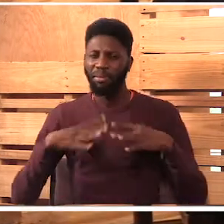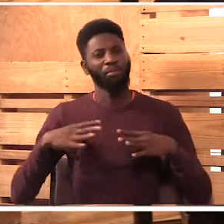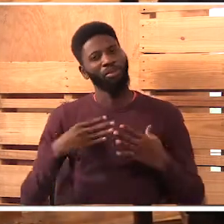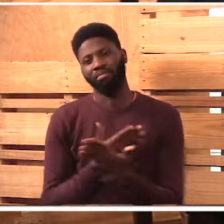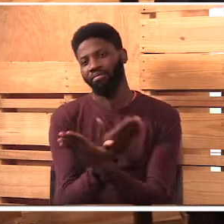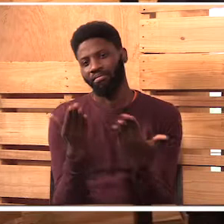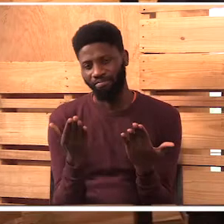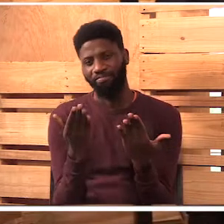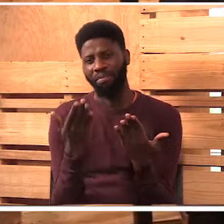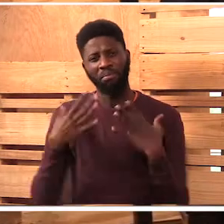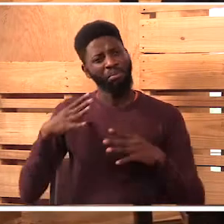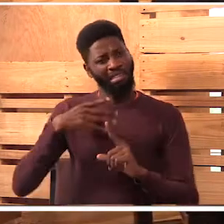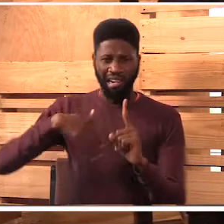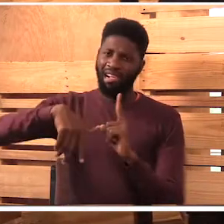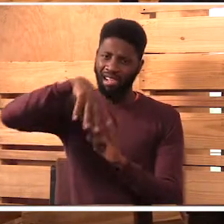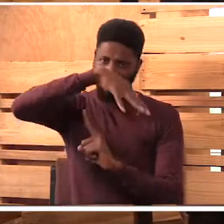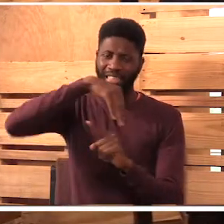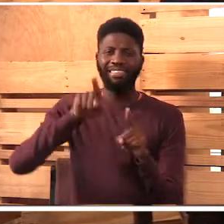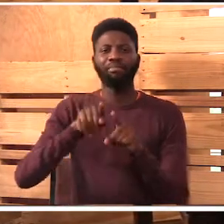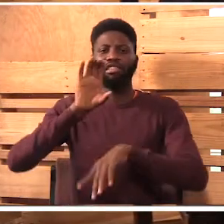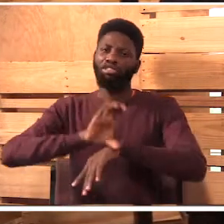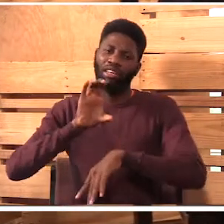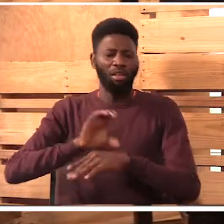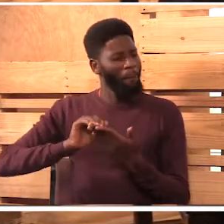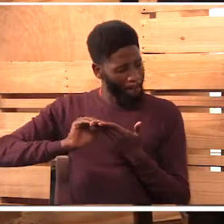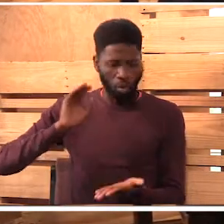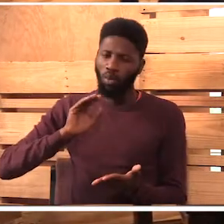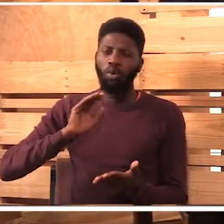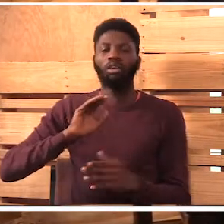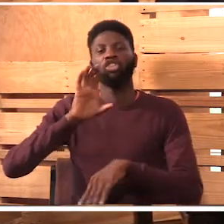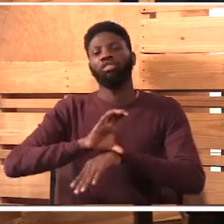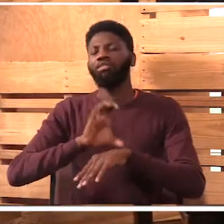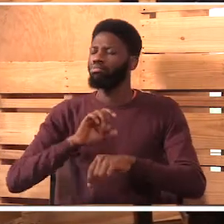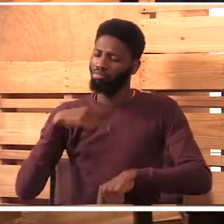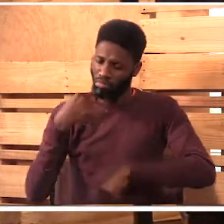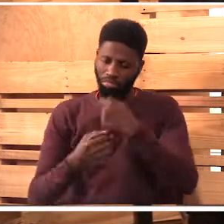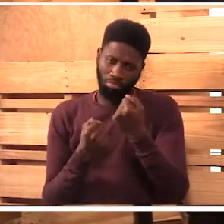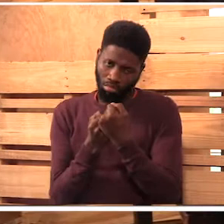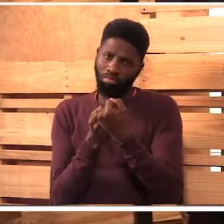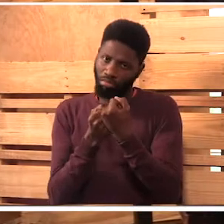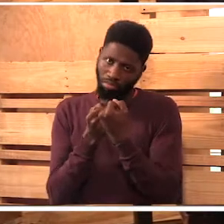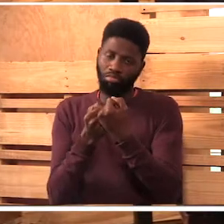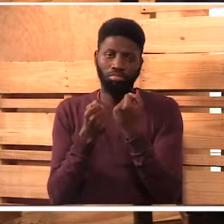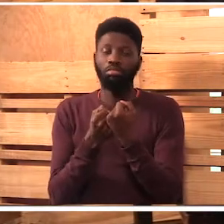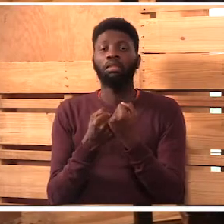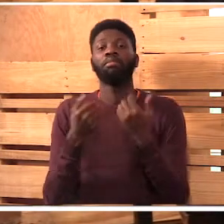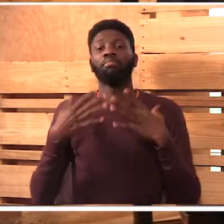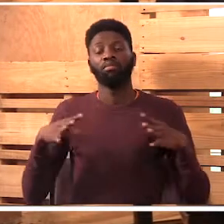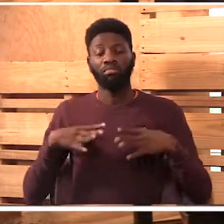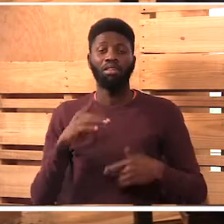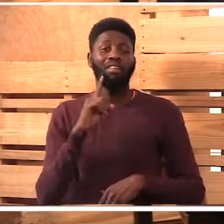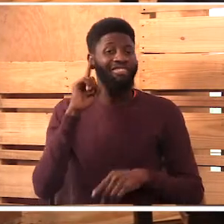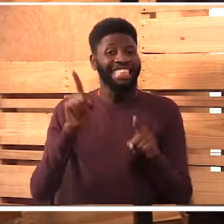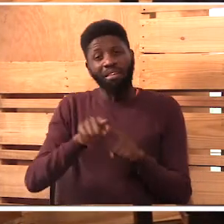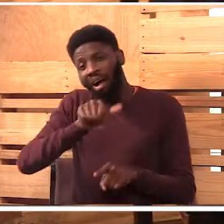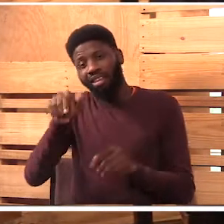surroundings, and church, most probably church, to continue supporting those people, even the other